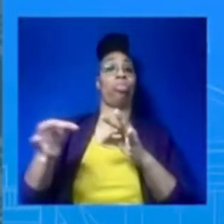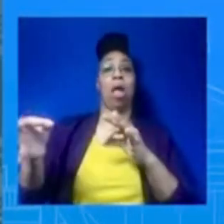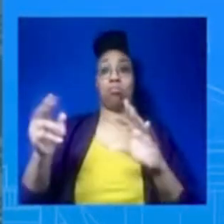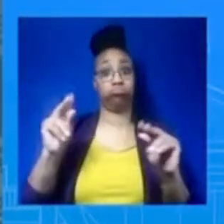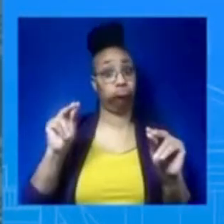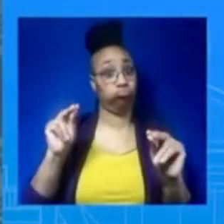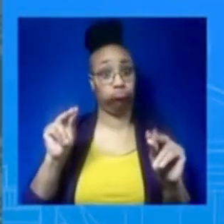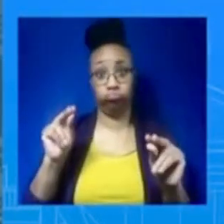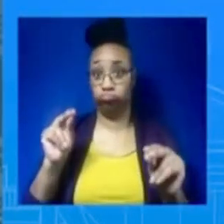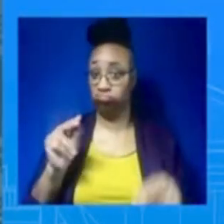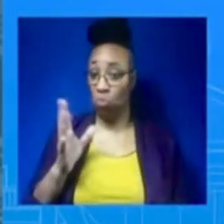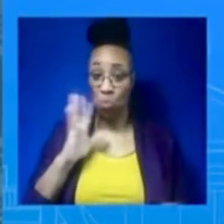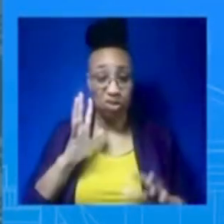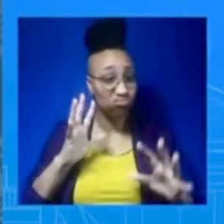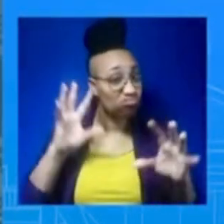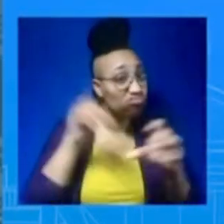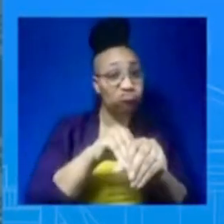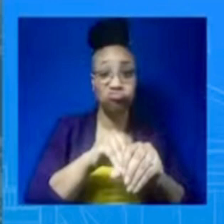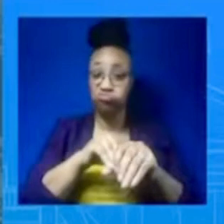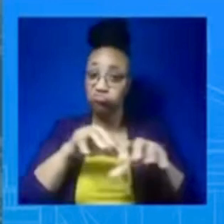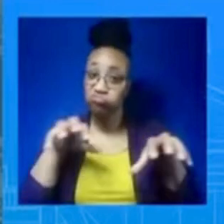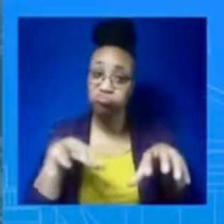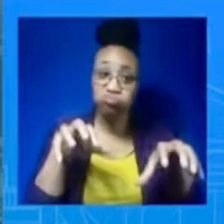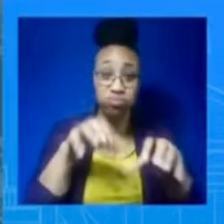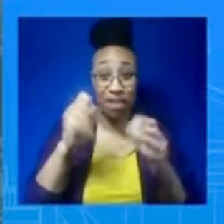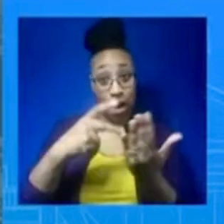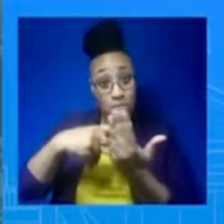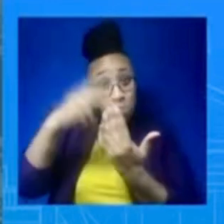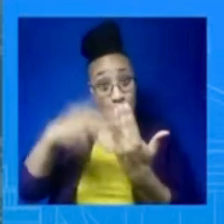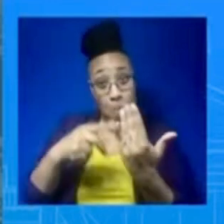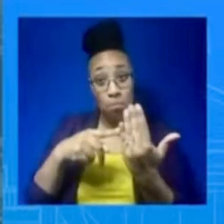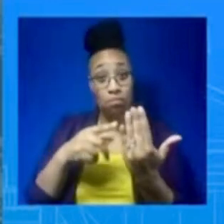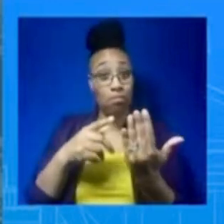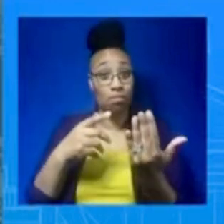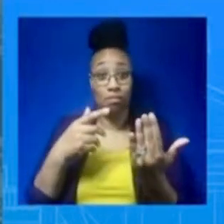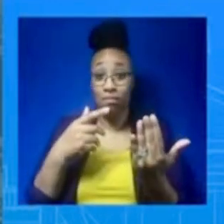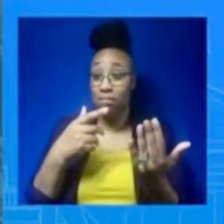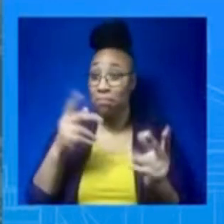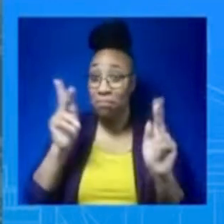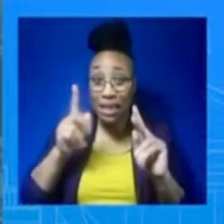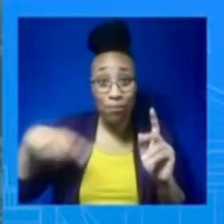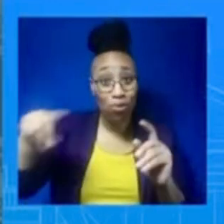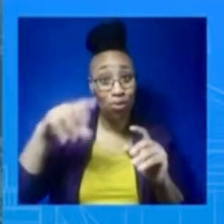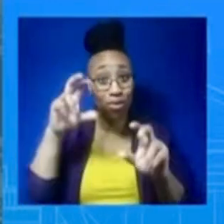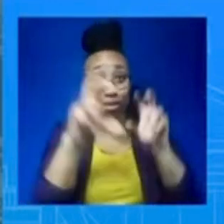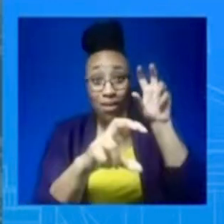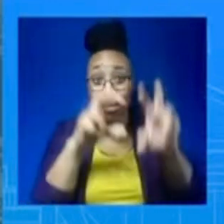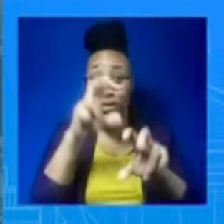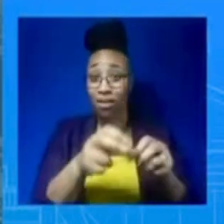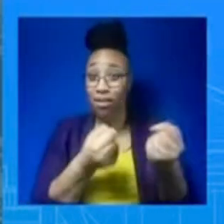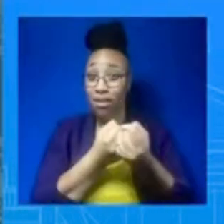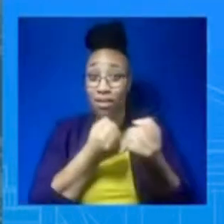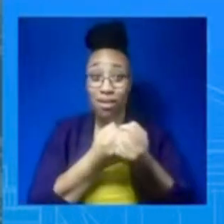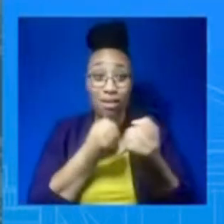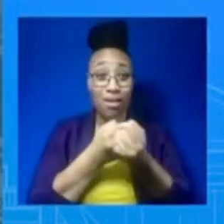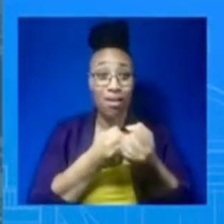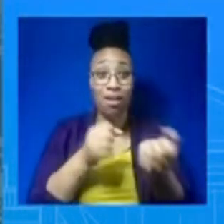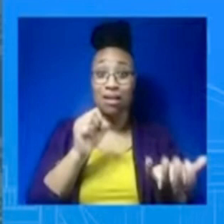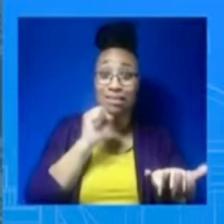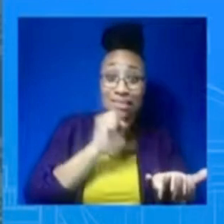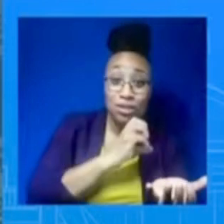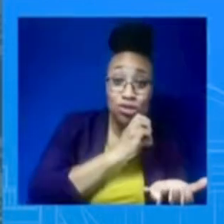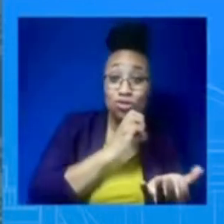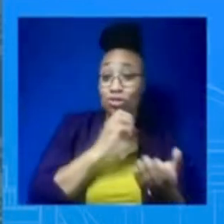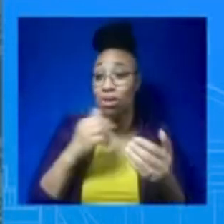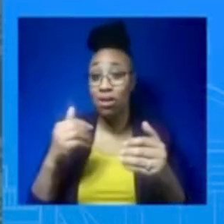talking about seniors. So this is something that the President has been very clear about. He talked about it this week. He talked about it at the State of the Union. We need to make sure